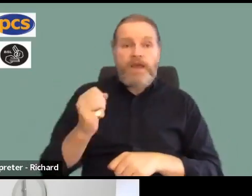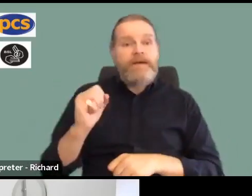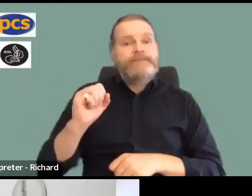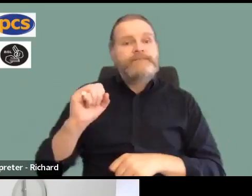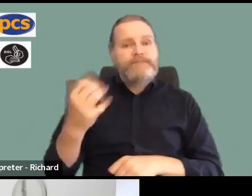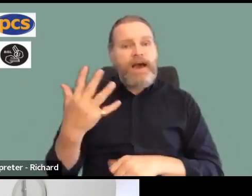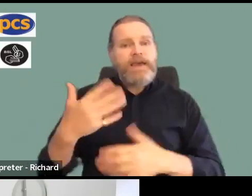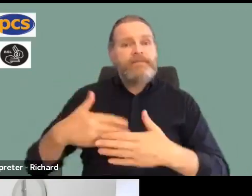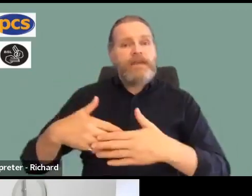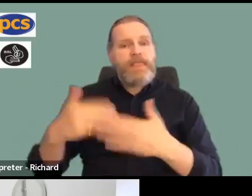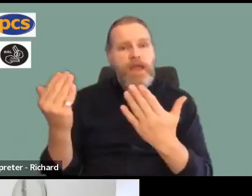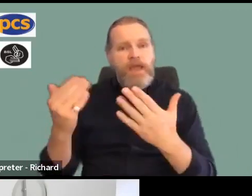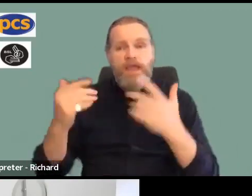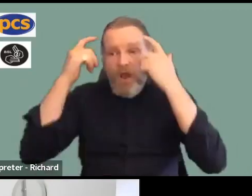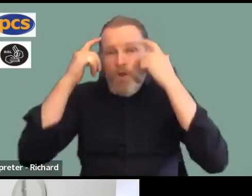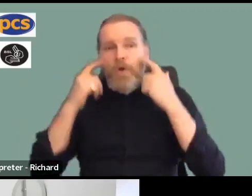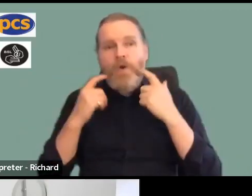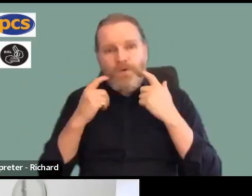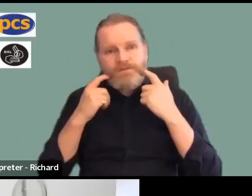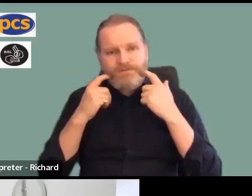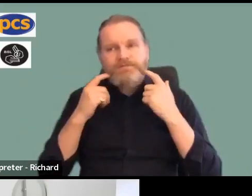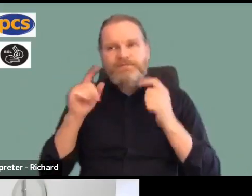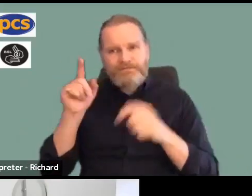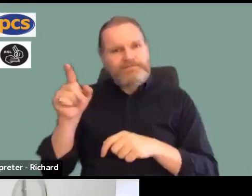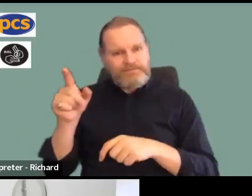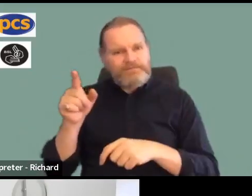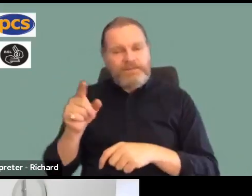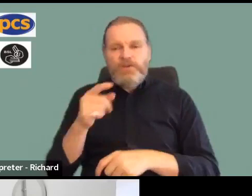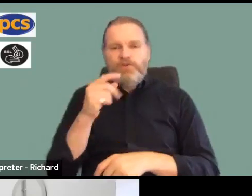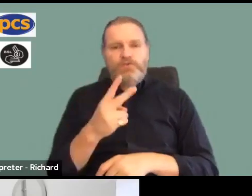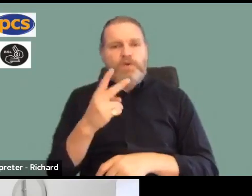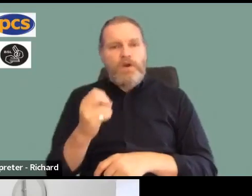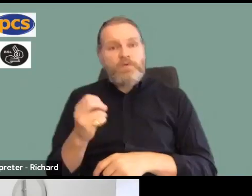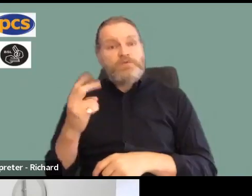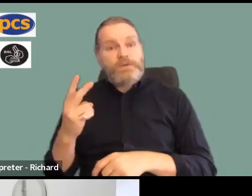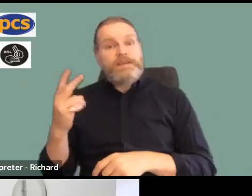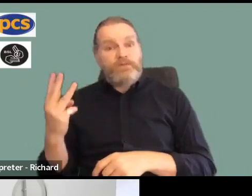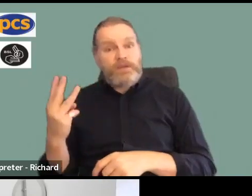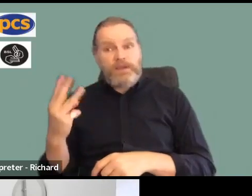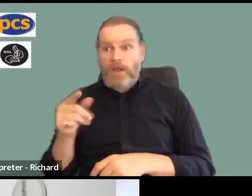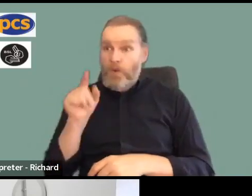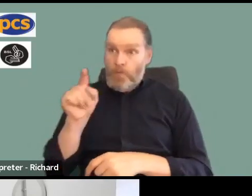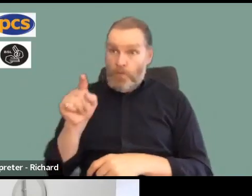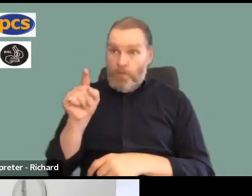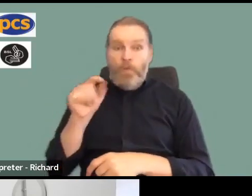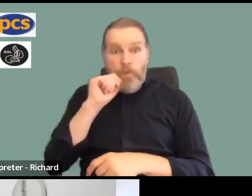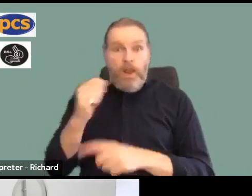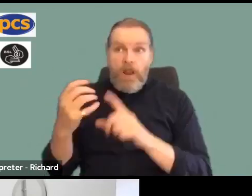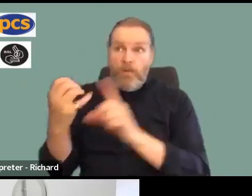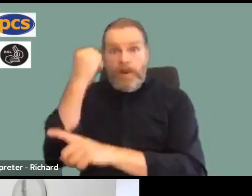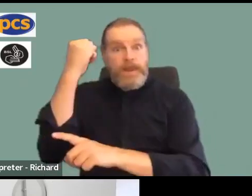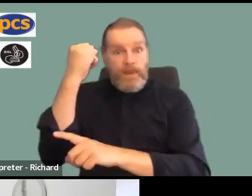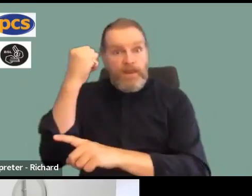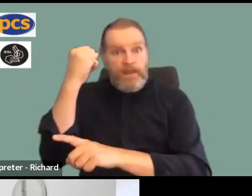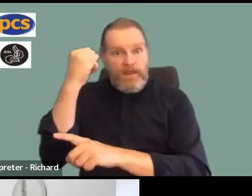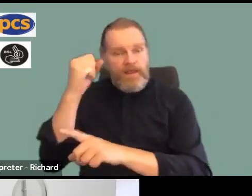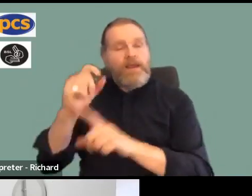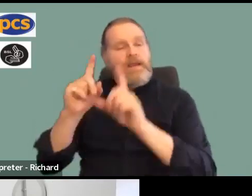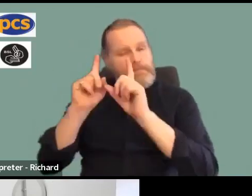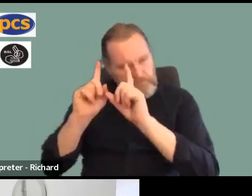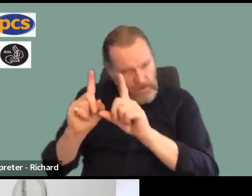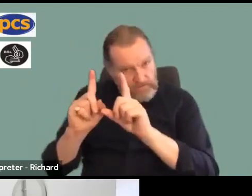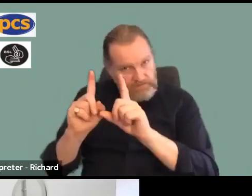early in 2023 because of the delays in the justice system. We hope to win that legal case, but we also need to ensure